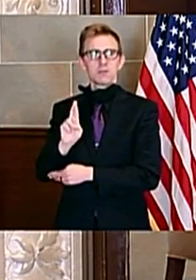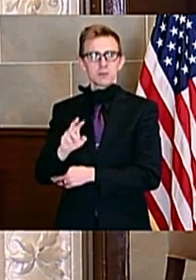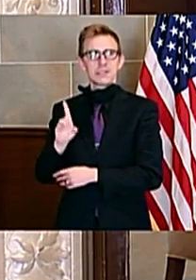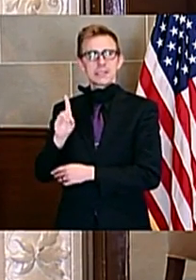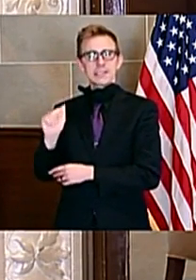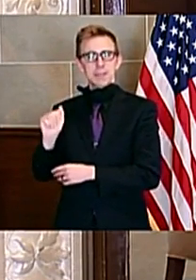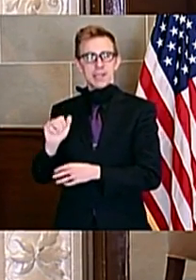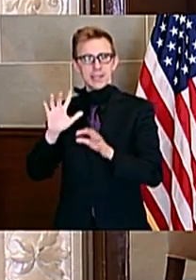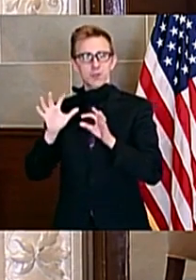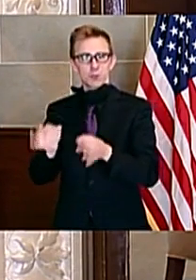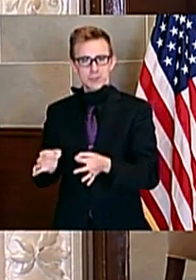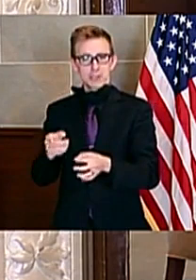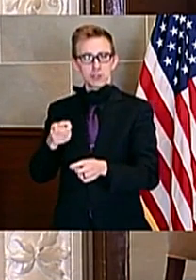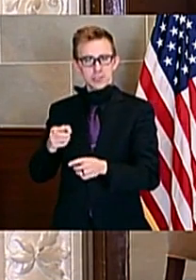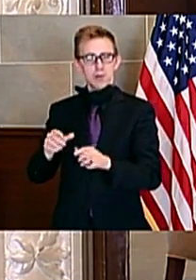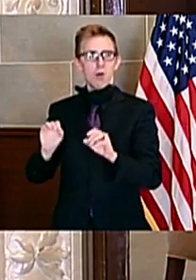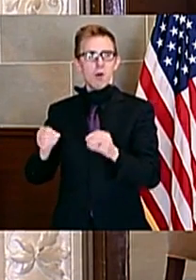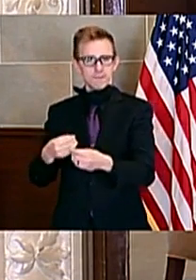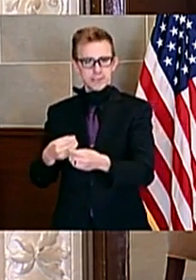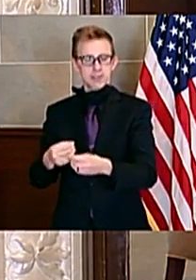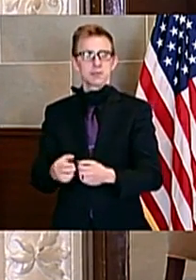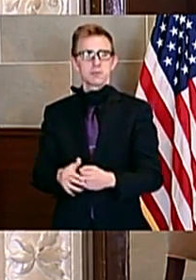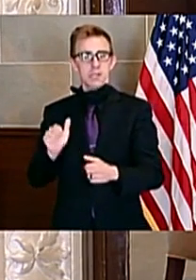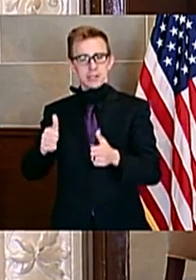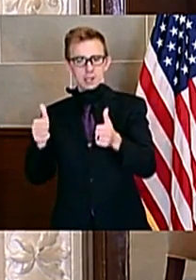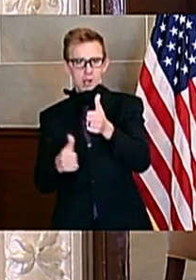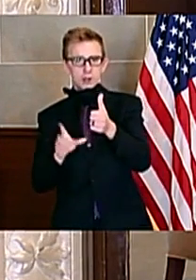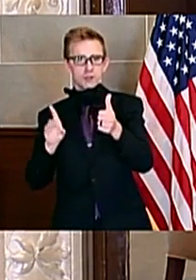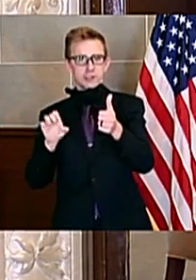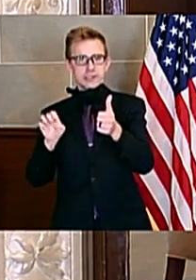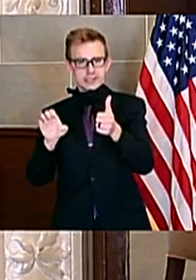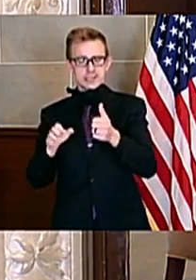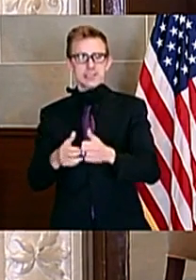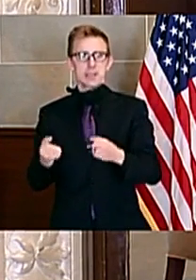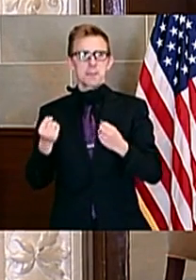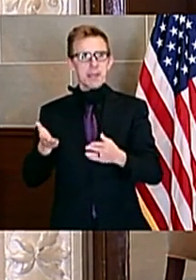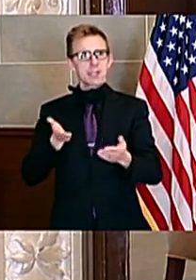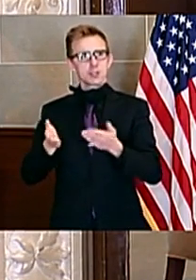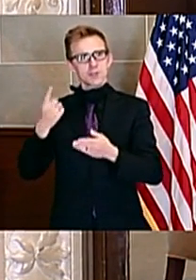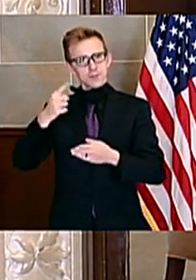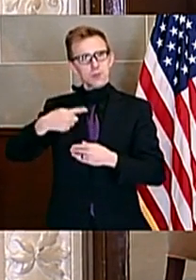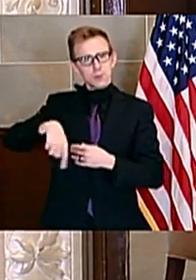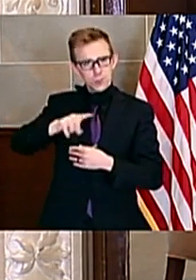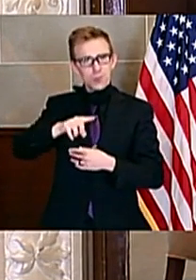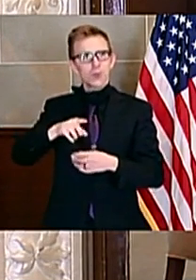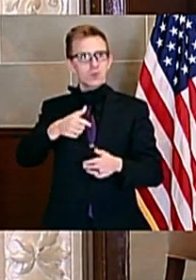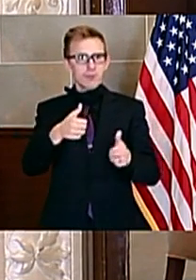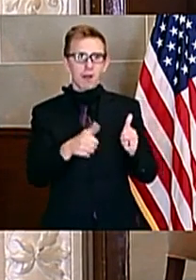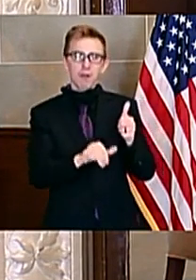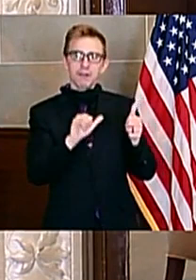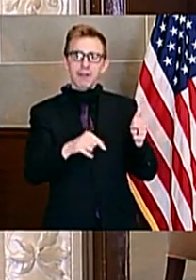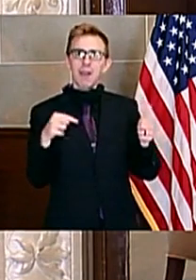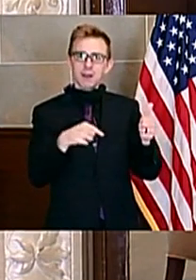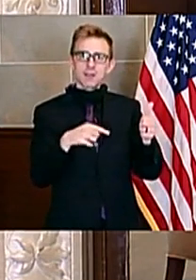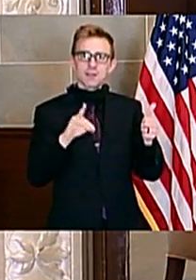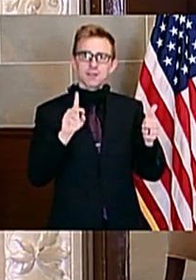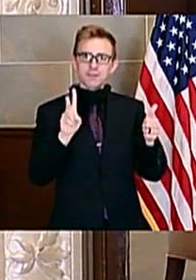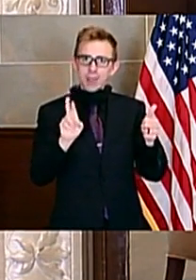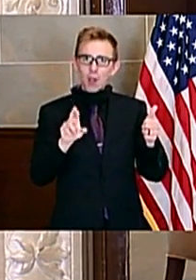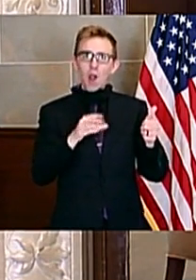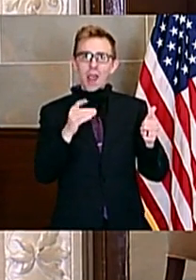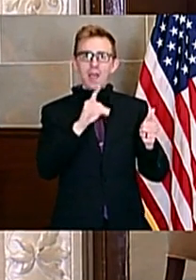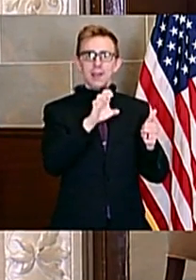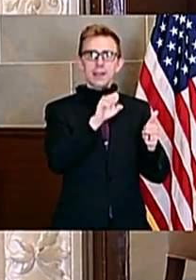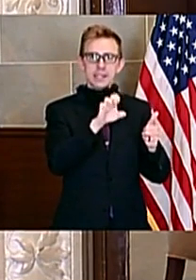determination offices that provide critical services to so many Missourians. Over the last eight weeks, our